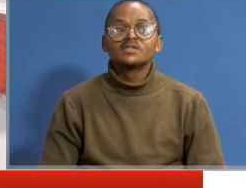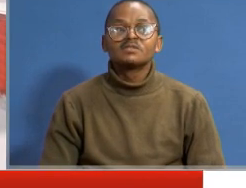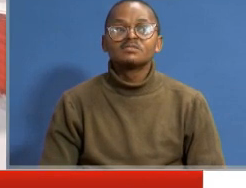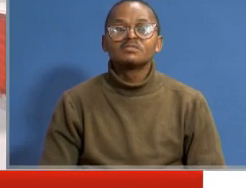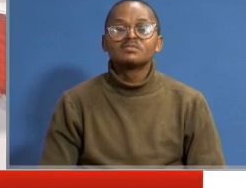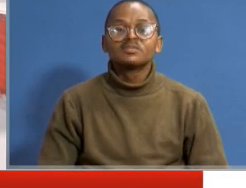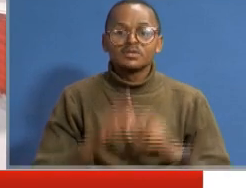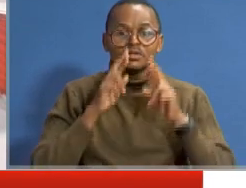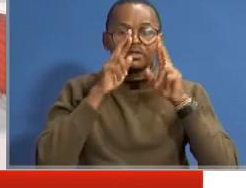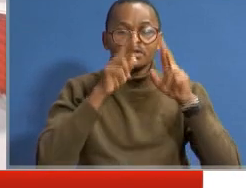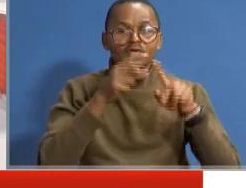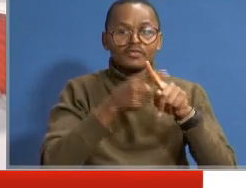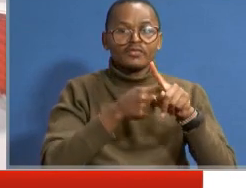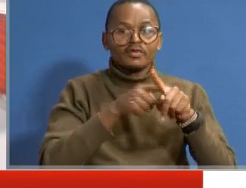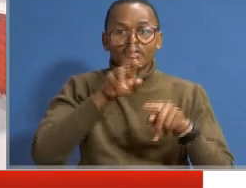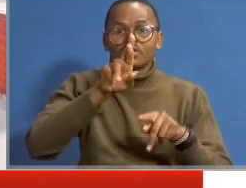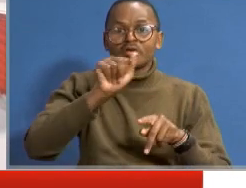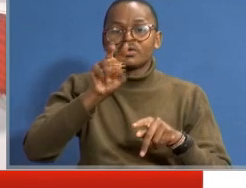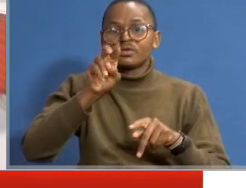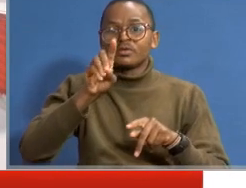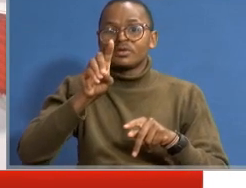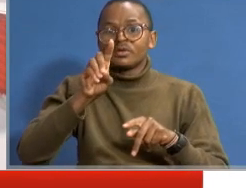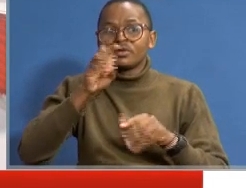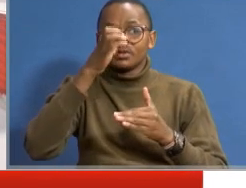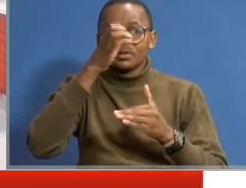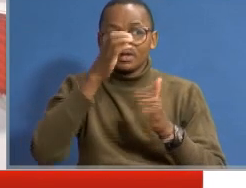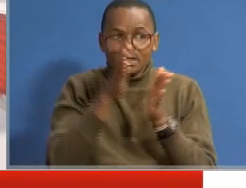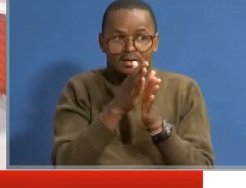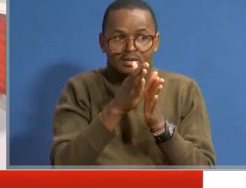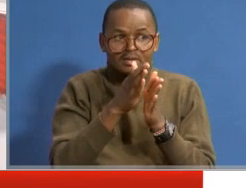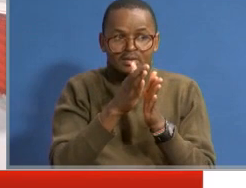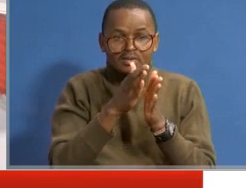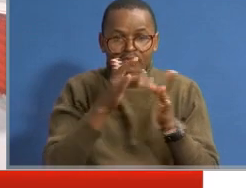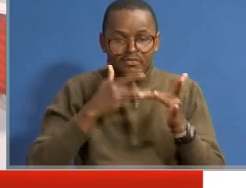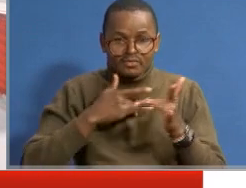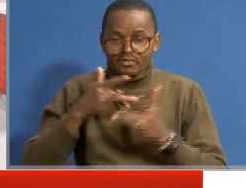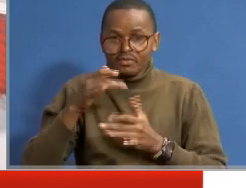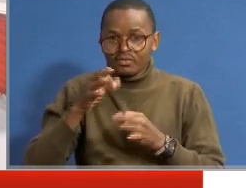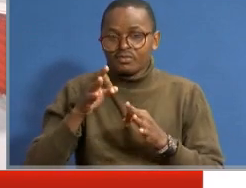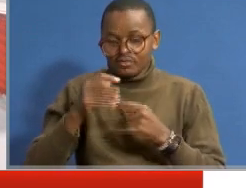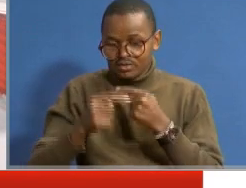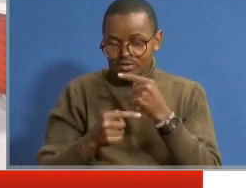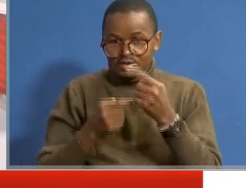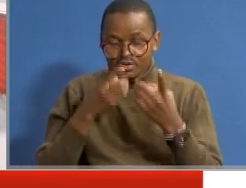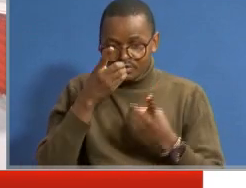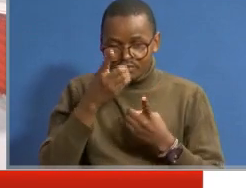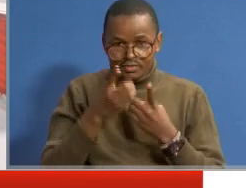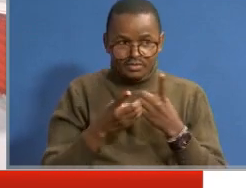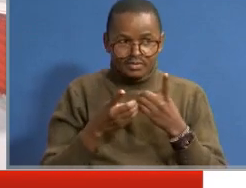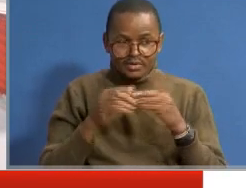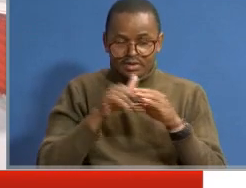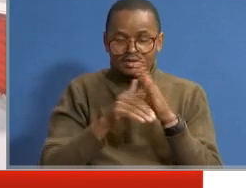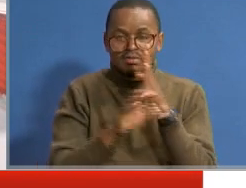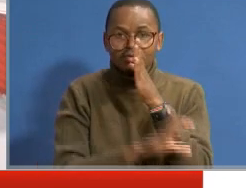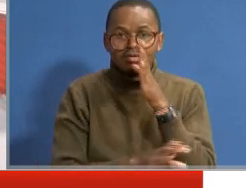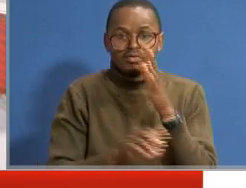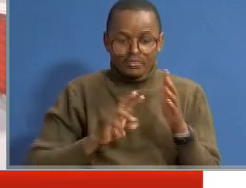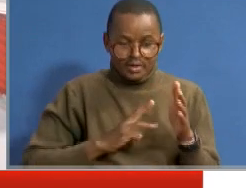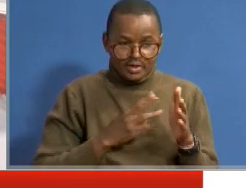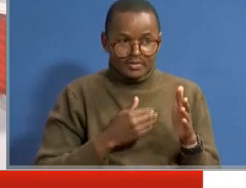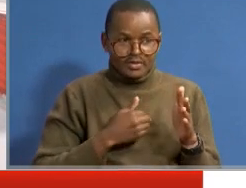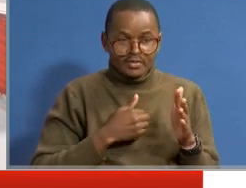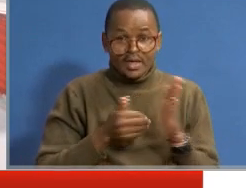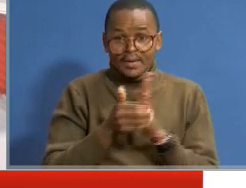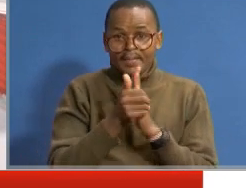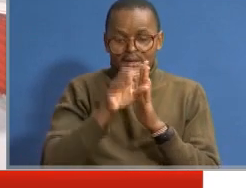Well, a report by Michael Radin right there bring us to at least the concern of ongoing debates and conversations in the country. We have